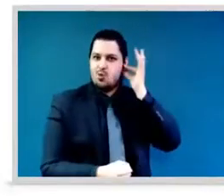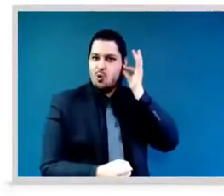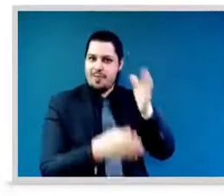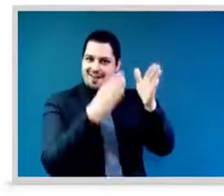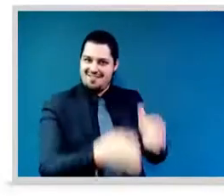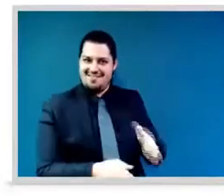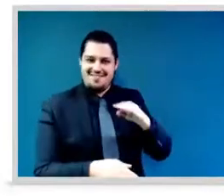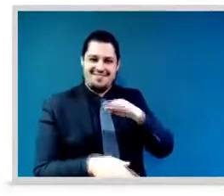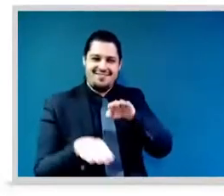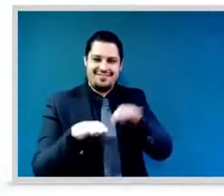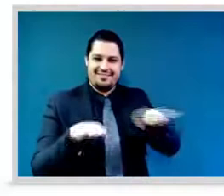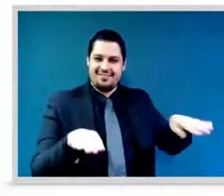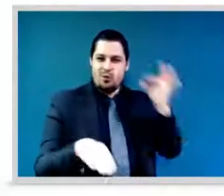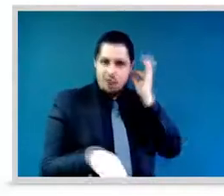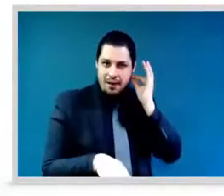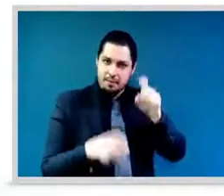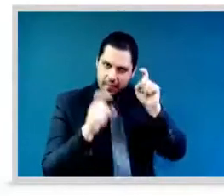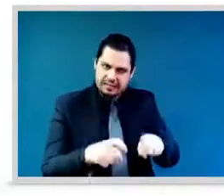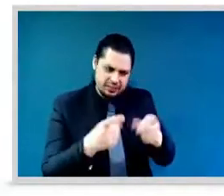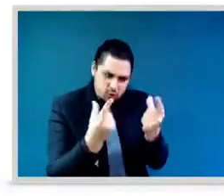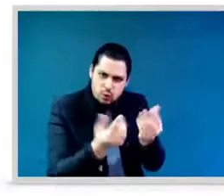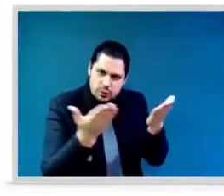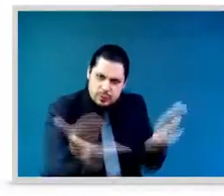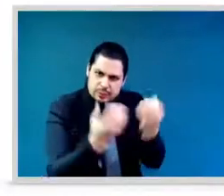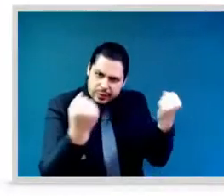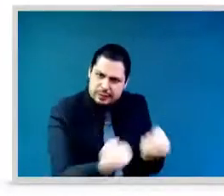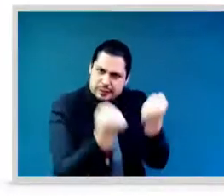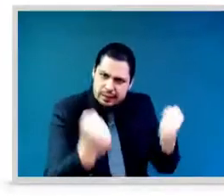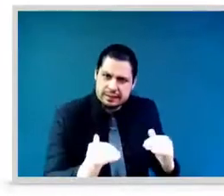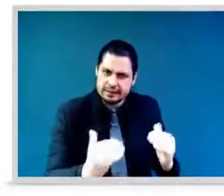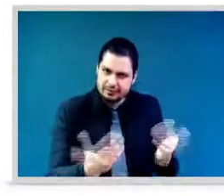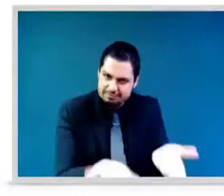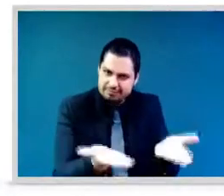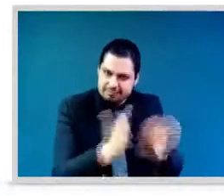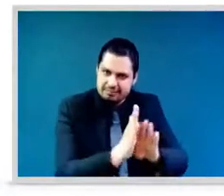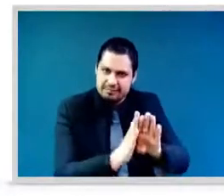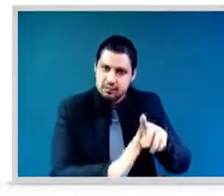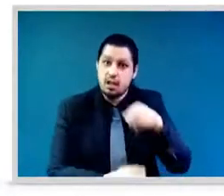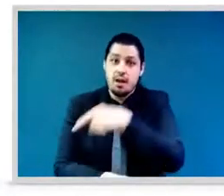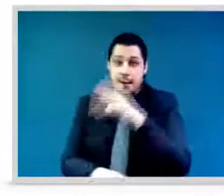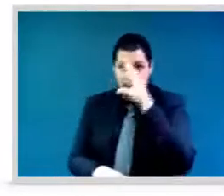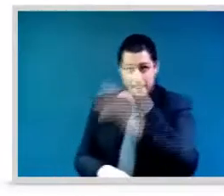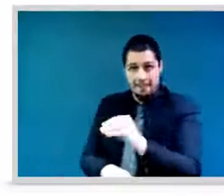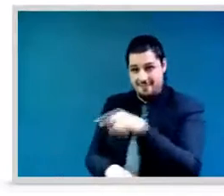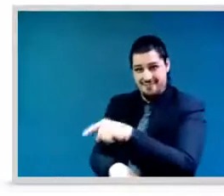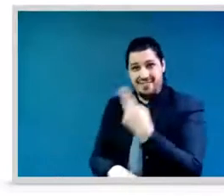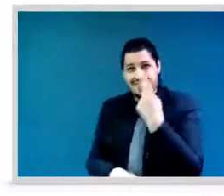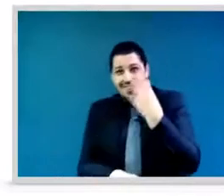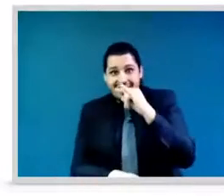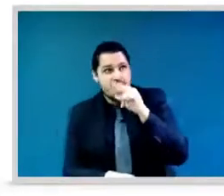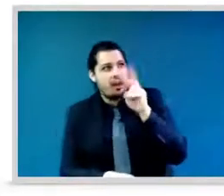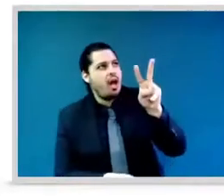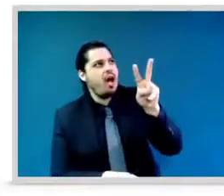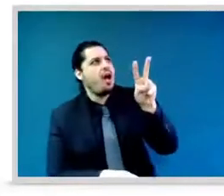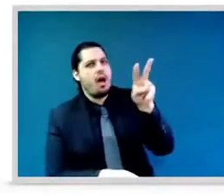legislative and policy making space gives young women and girls invaluable experience broadens their networks